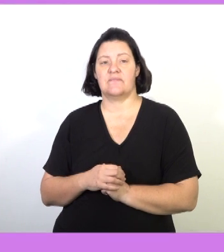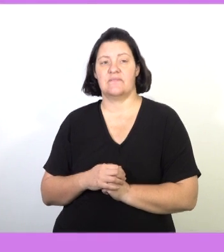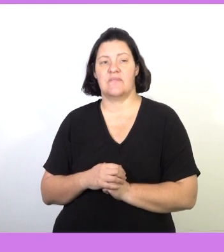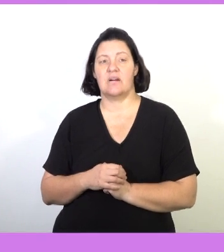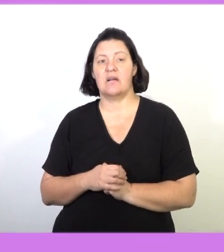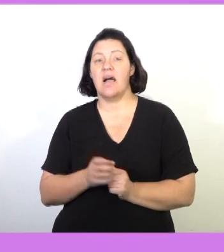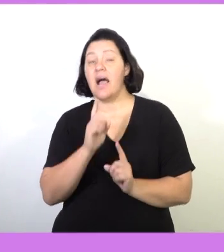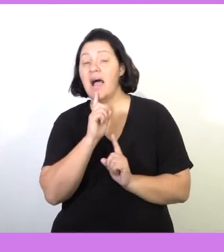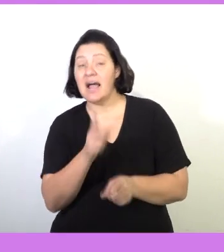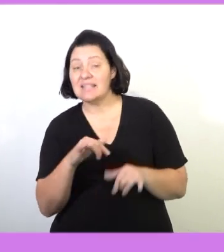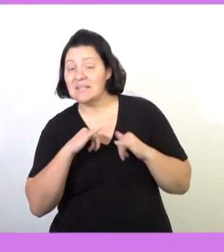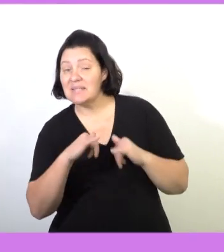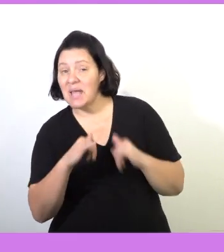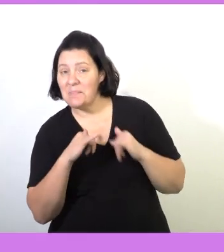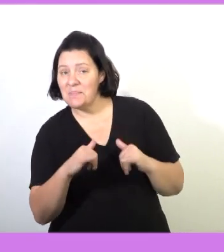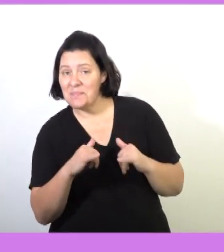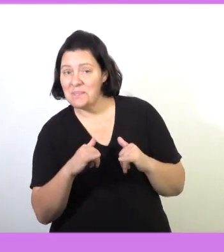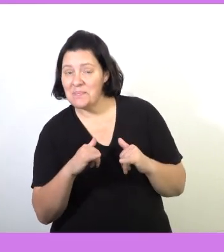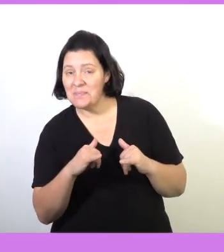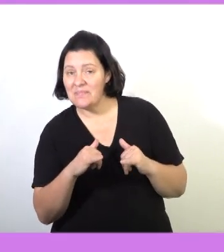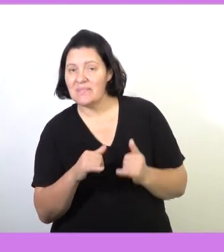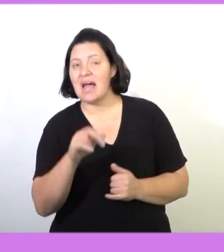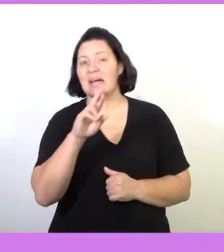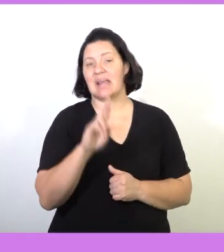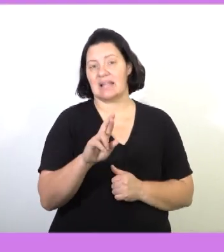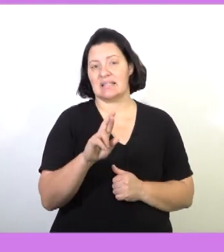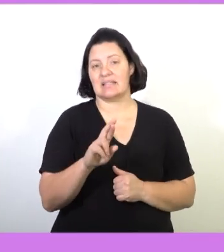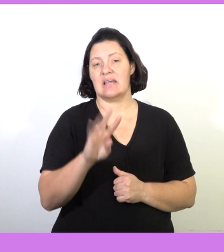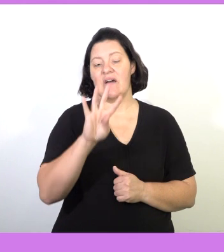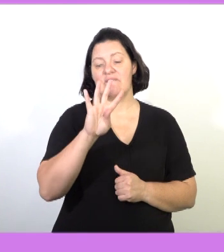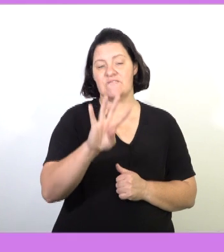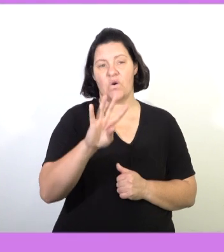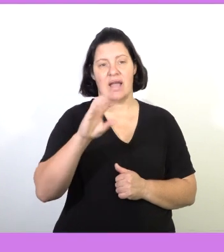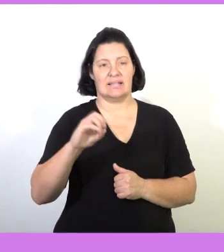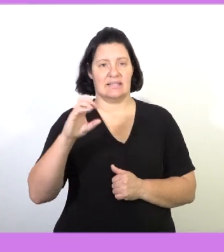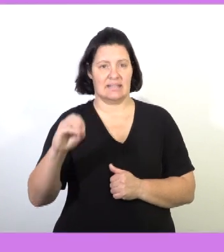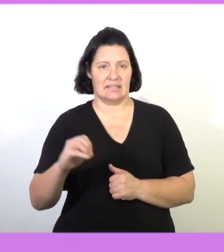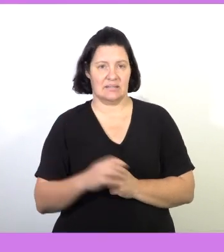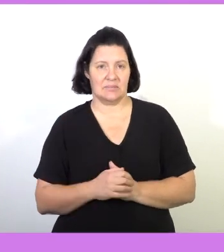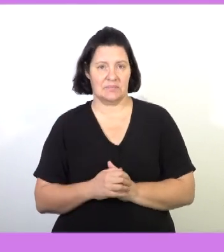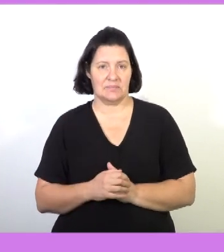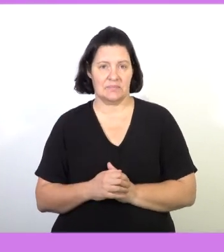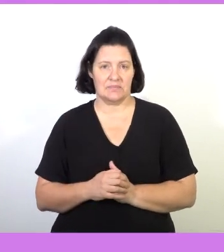I'm sure you got the same answer as mine, which is 400 rands.